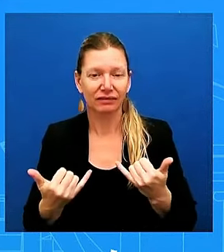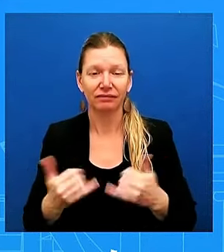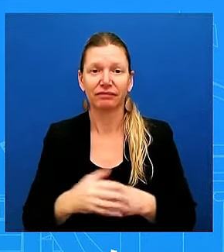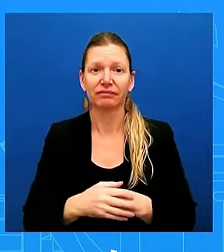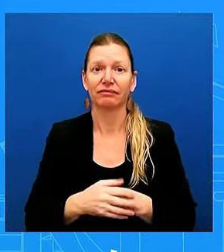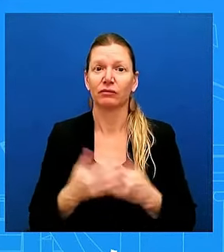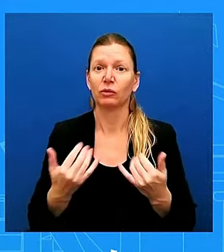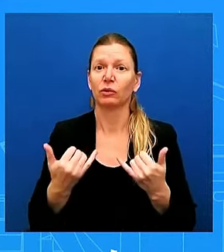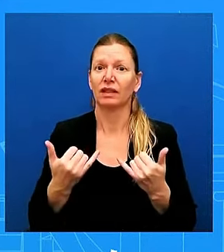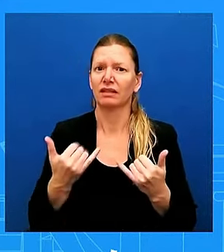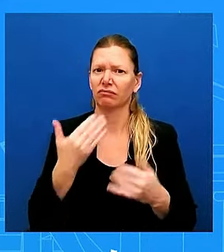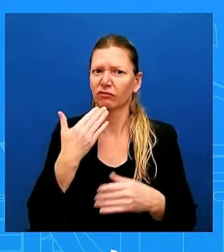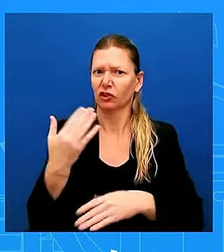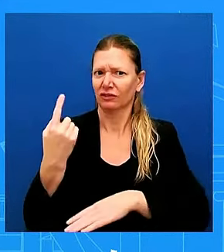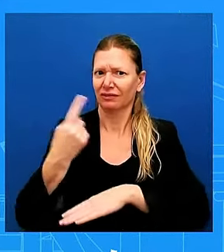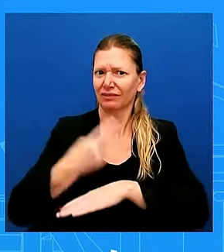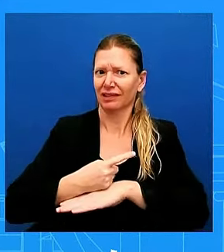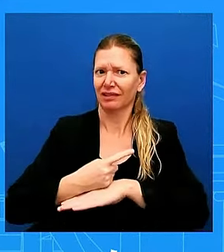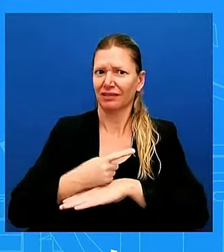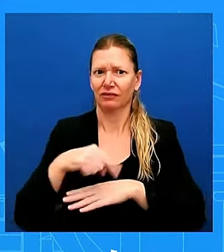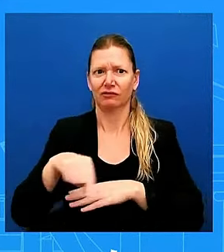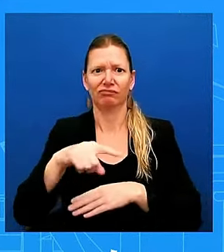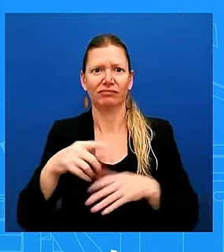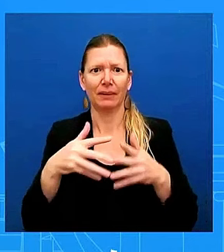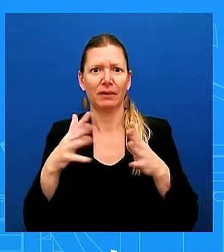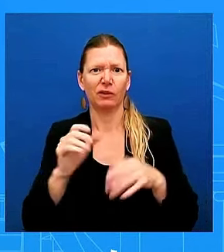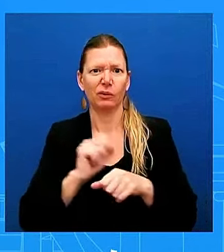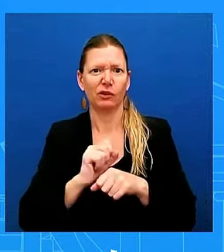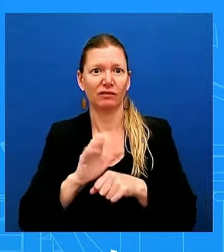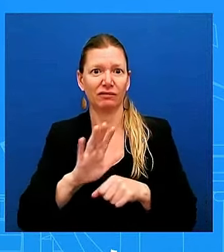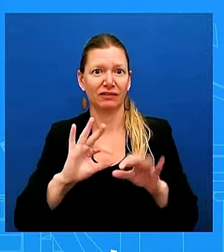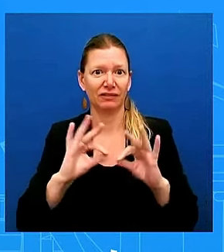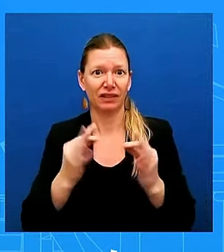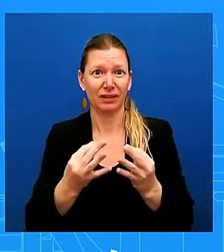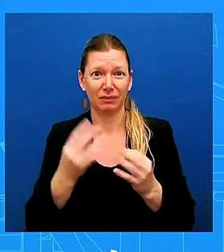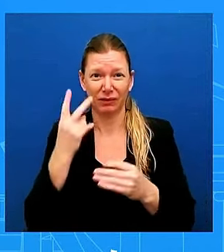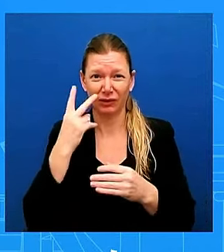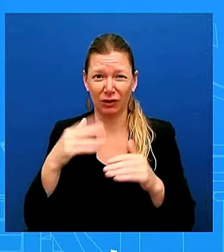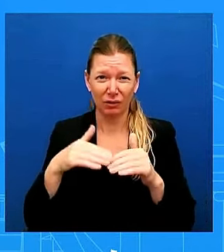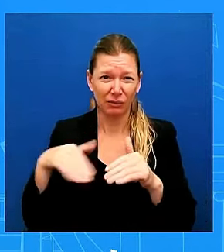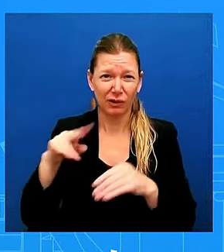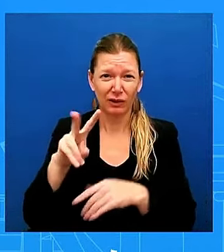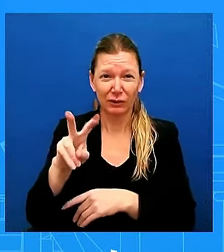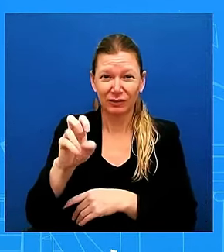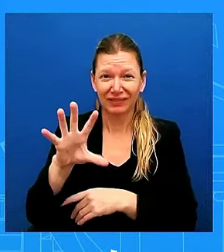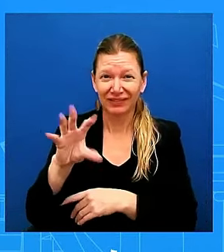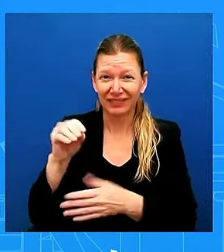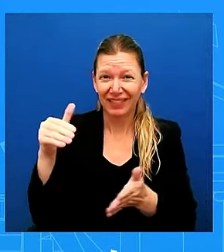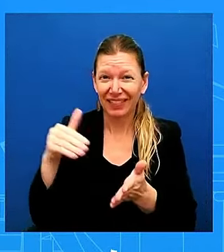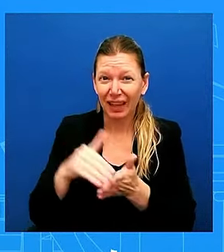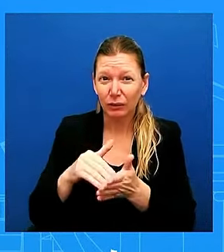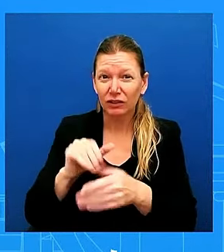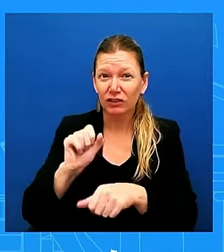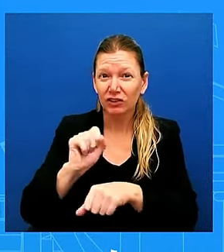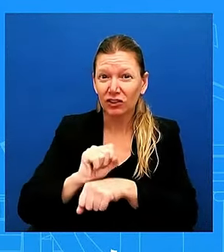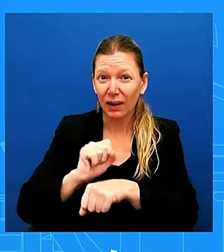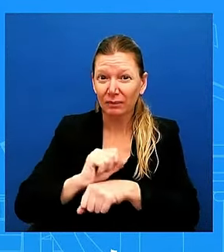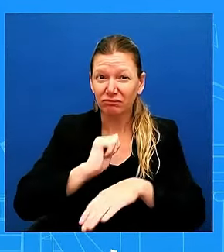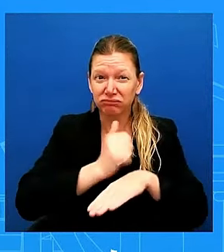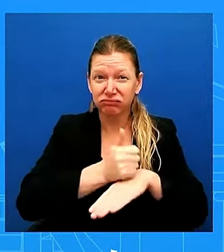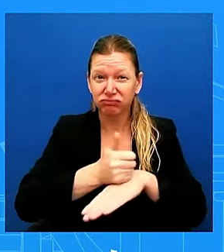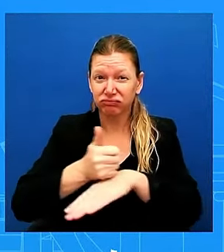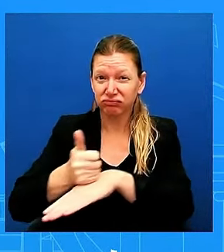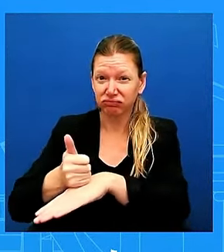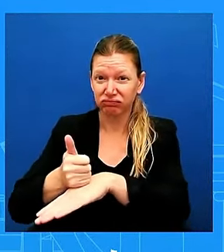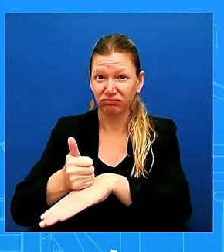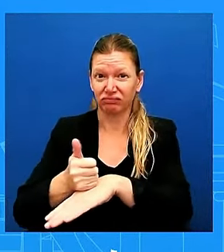saw more than 250,000 new jobs created in the month of September. We saw unemployment back